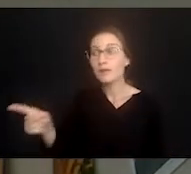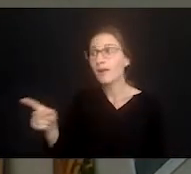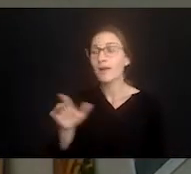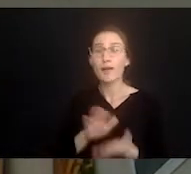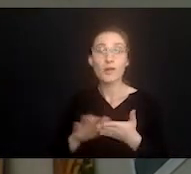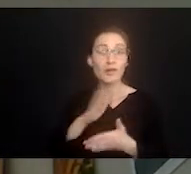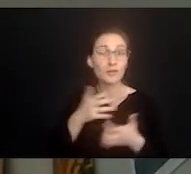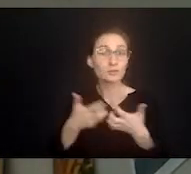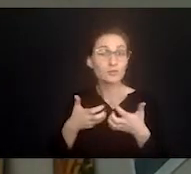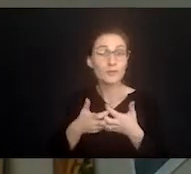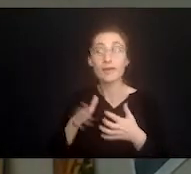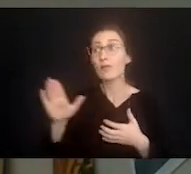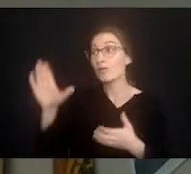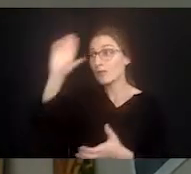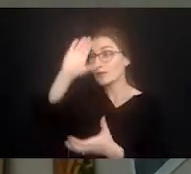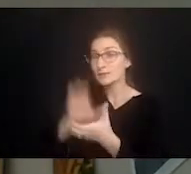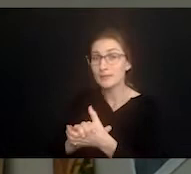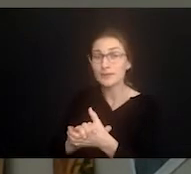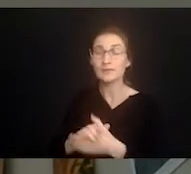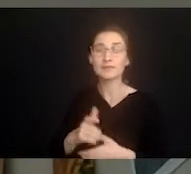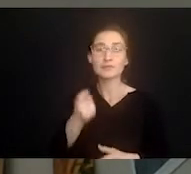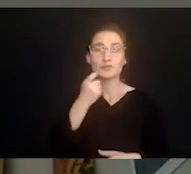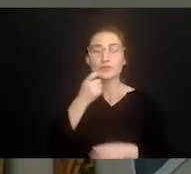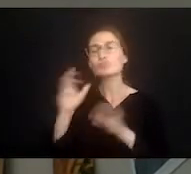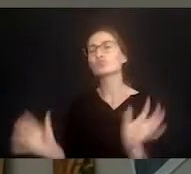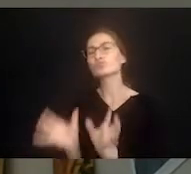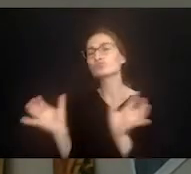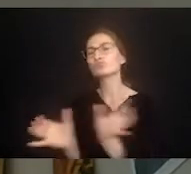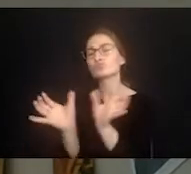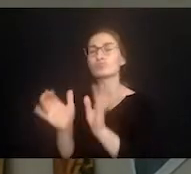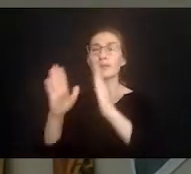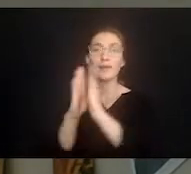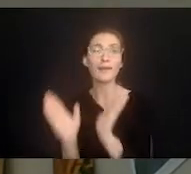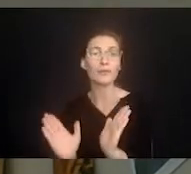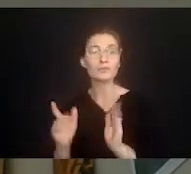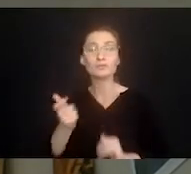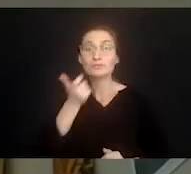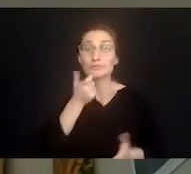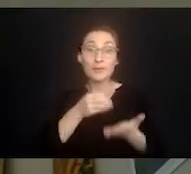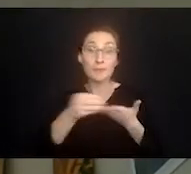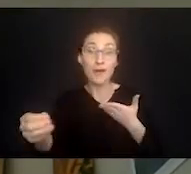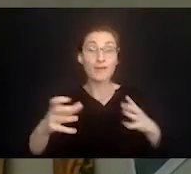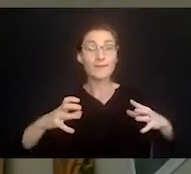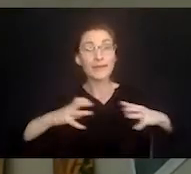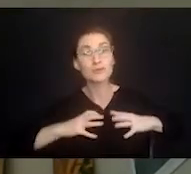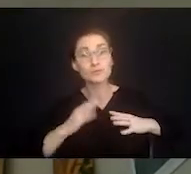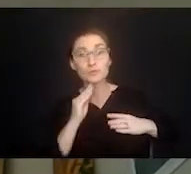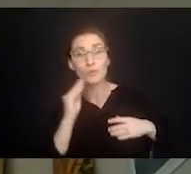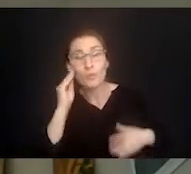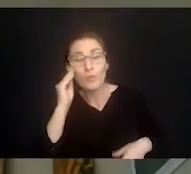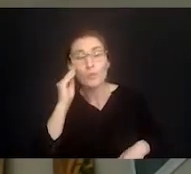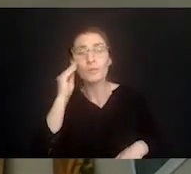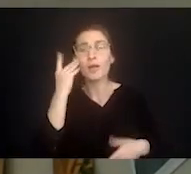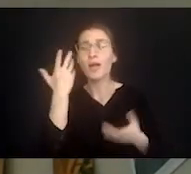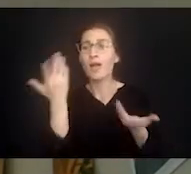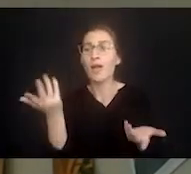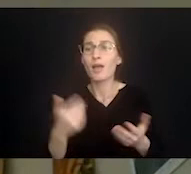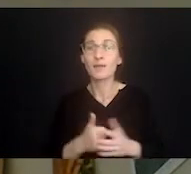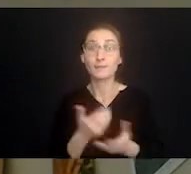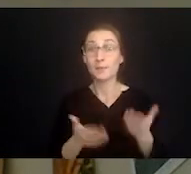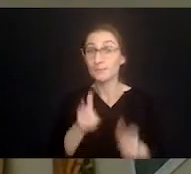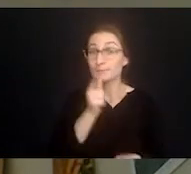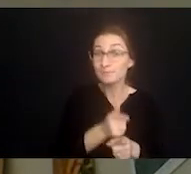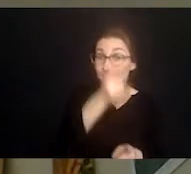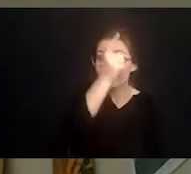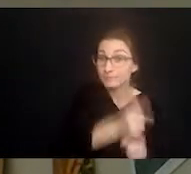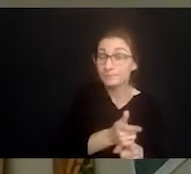on Facebook and my college roommate and her husband just redecorated all their house and now they've bought a beach house for their vacation property. Or